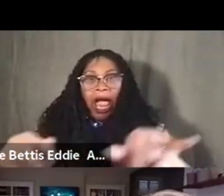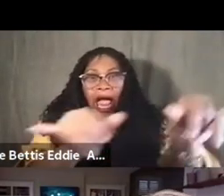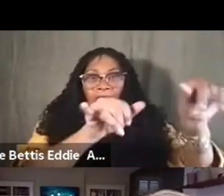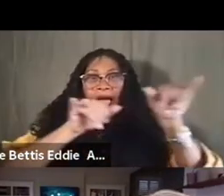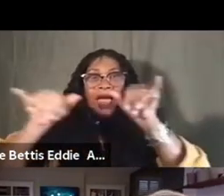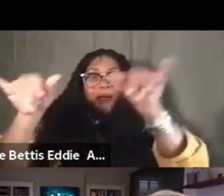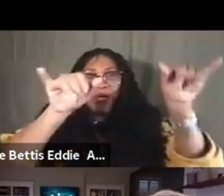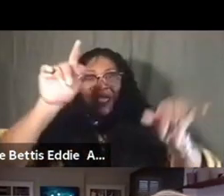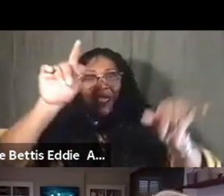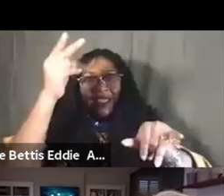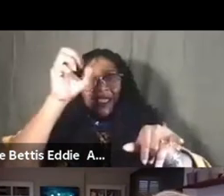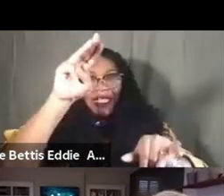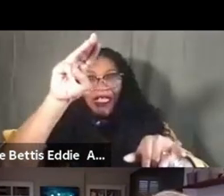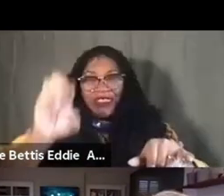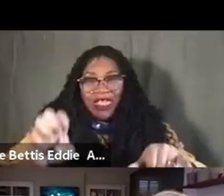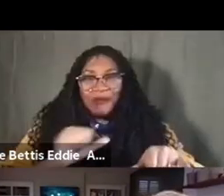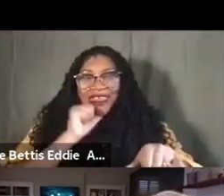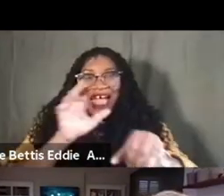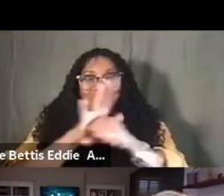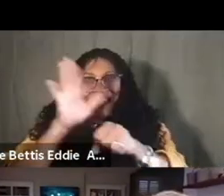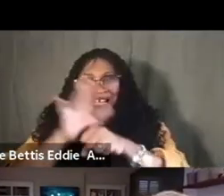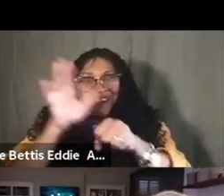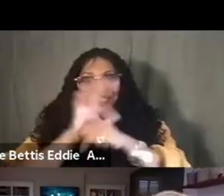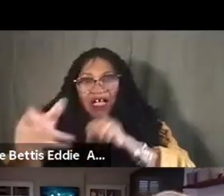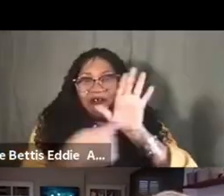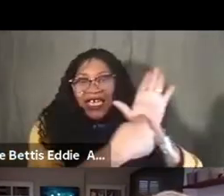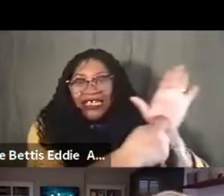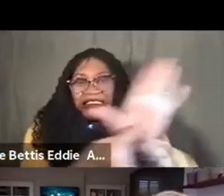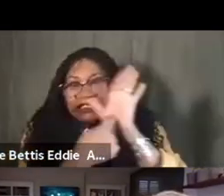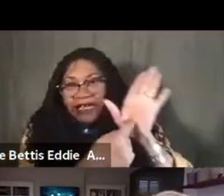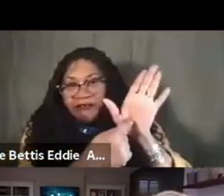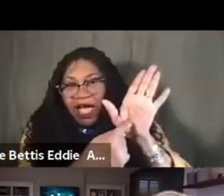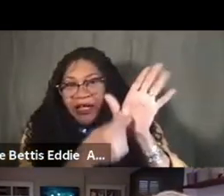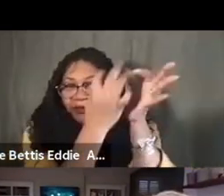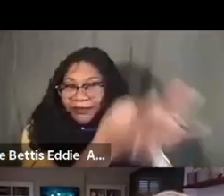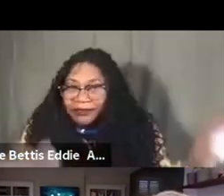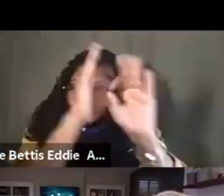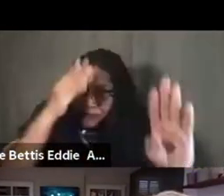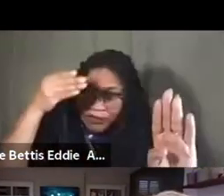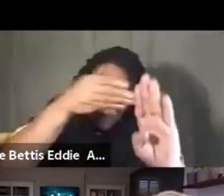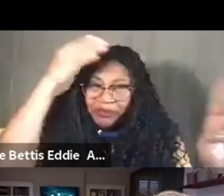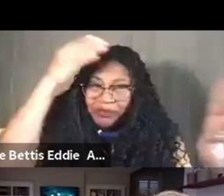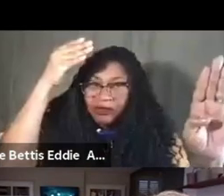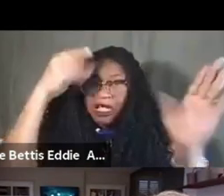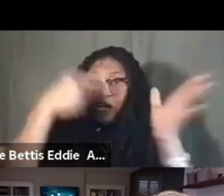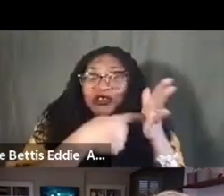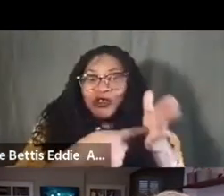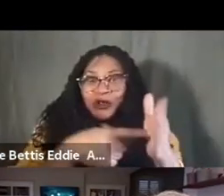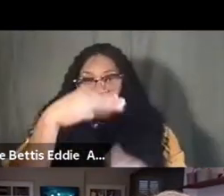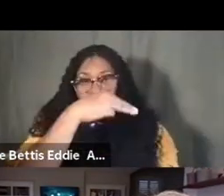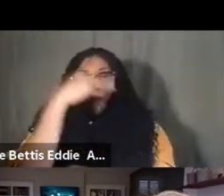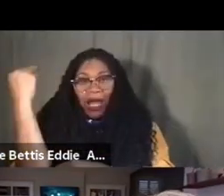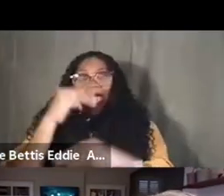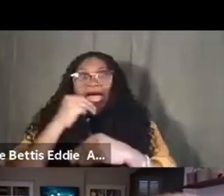that I did not have enough signifiers in that work to show that these were Black homes, number one. Number